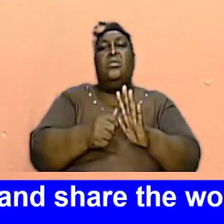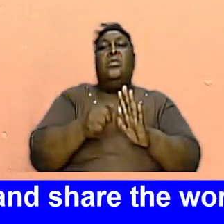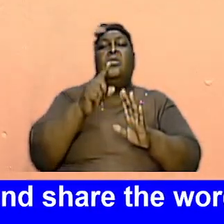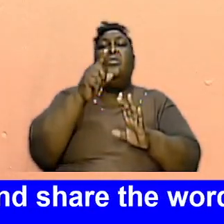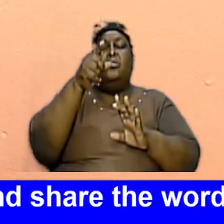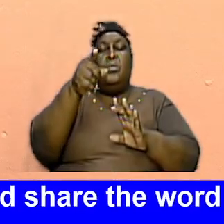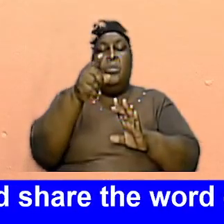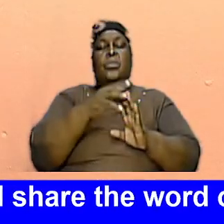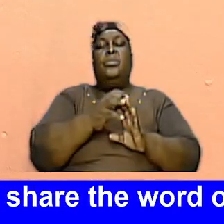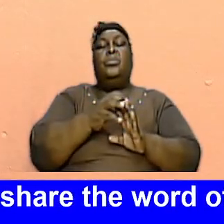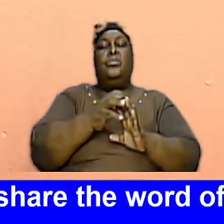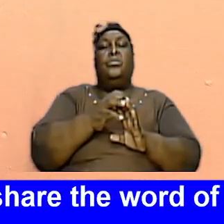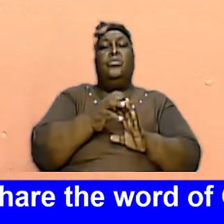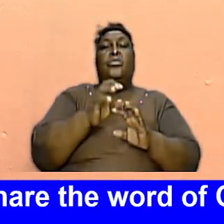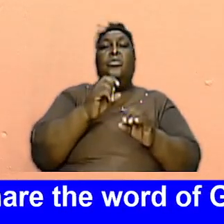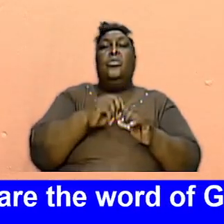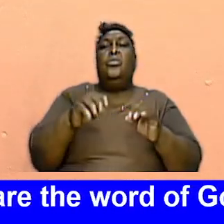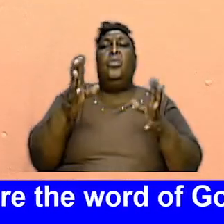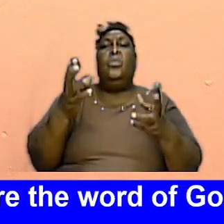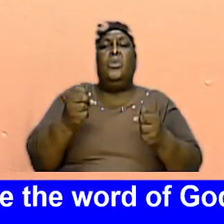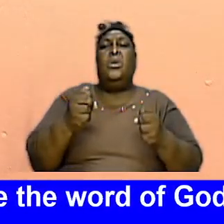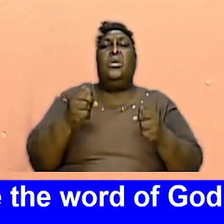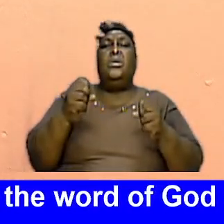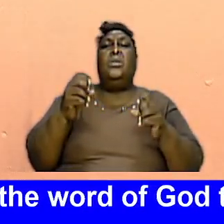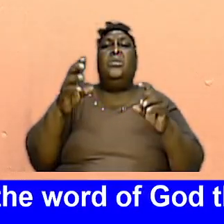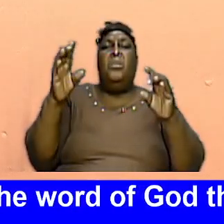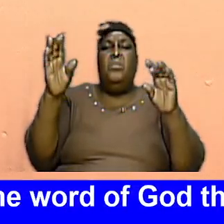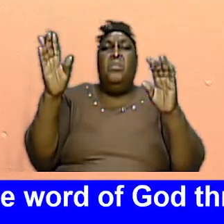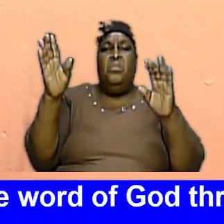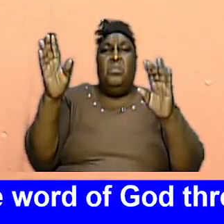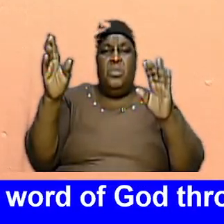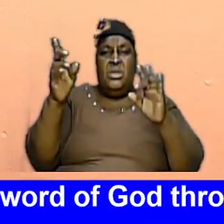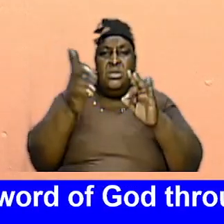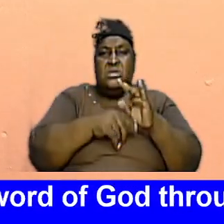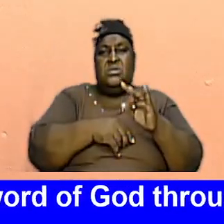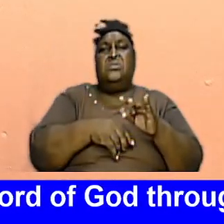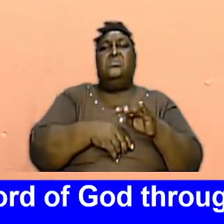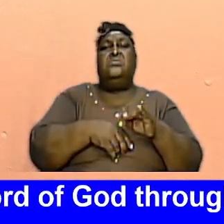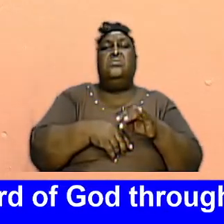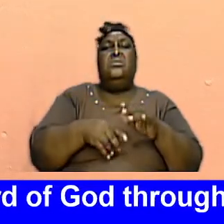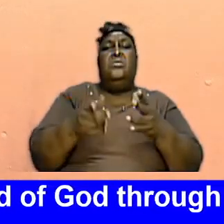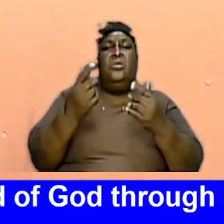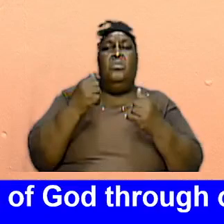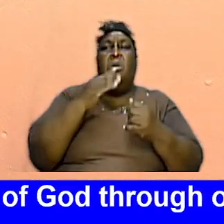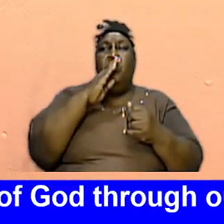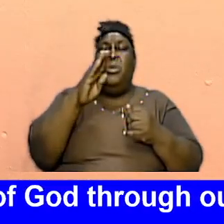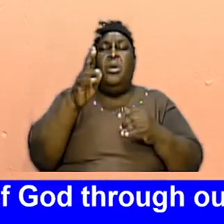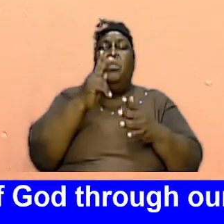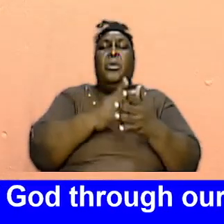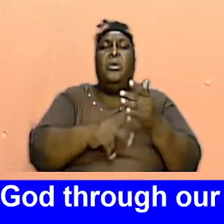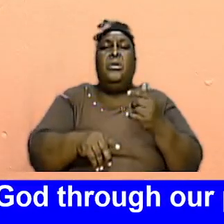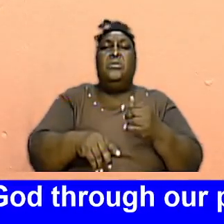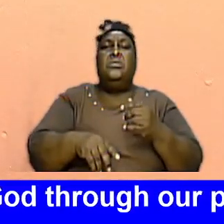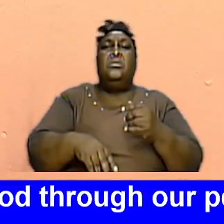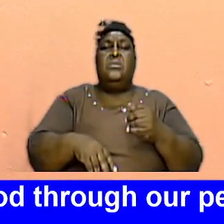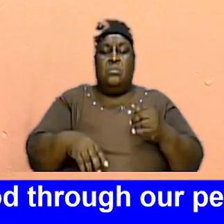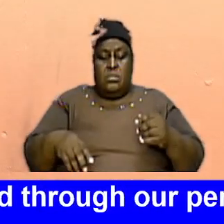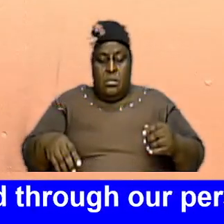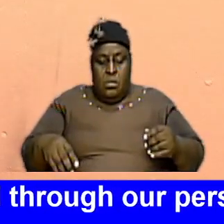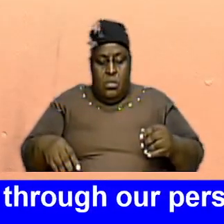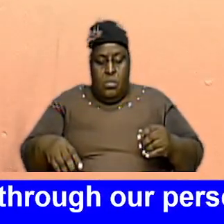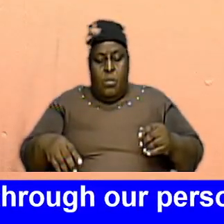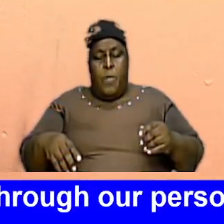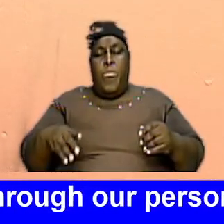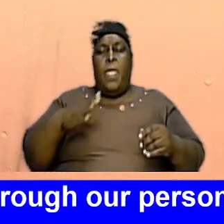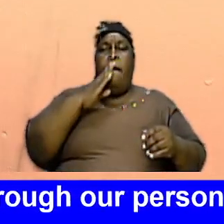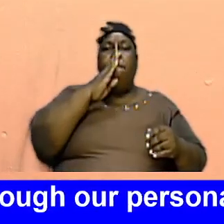You Young I I Don't Want To Miss It I Want You To Come Out And To Be A Part Of It Amen And And That Is